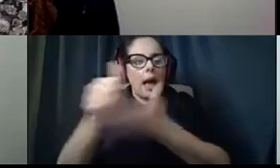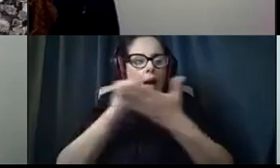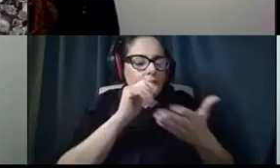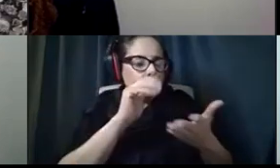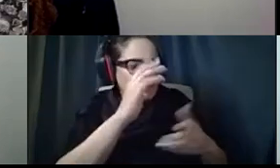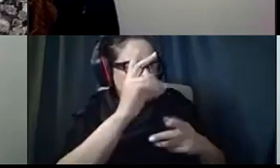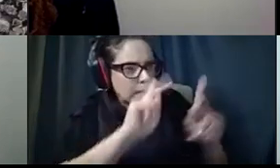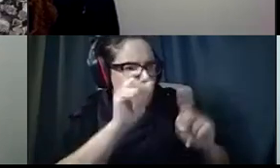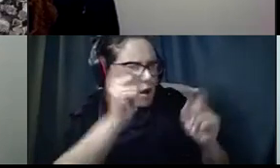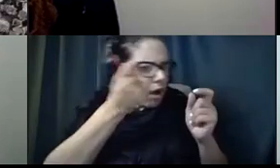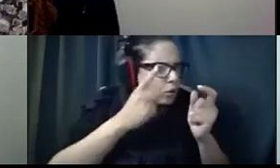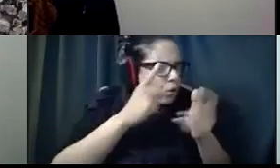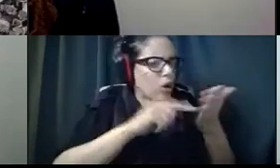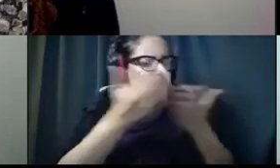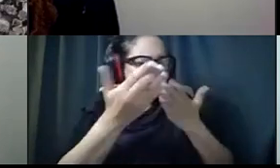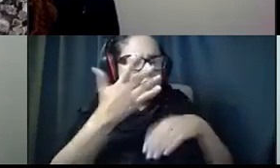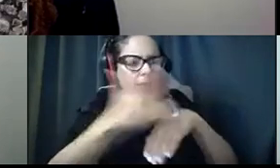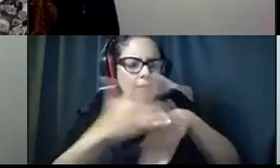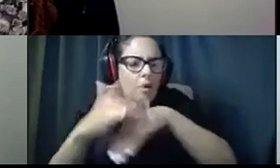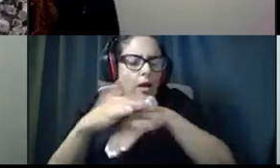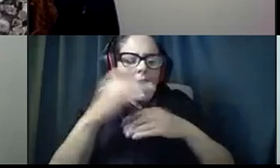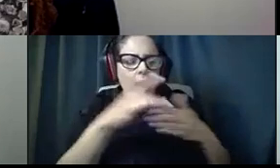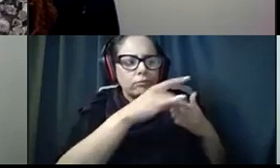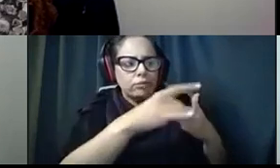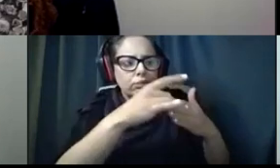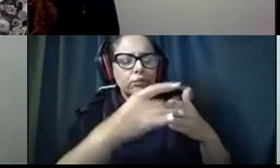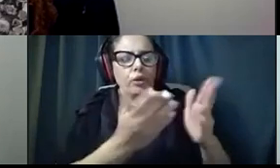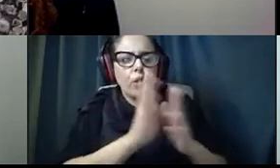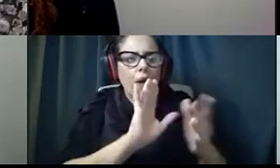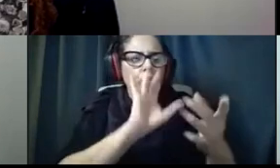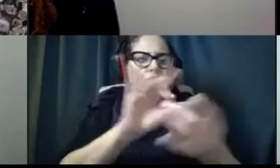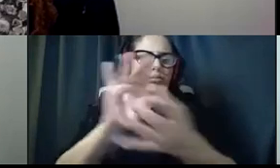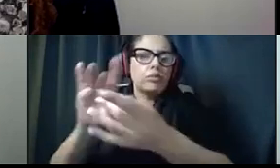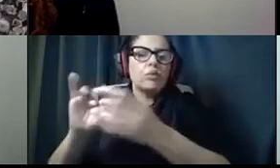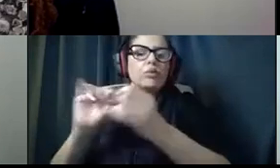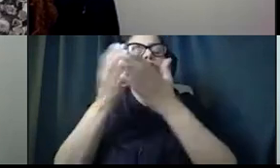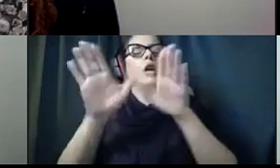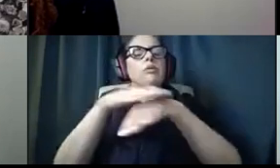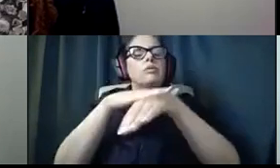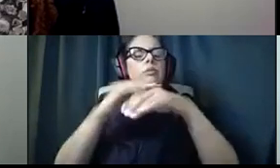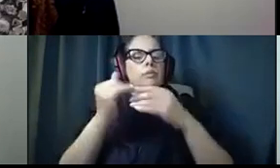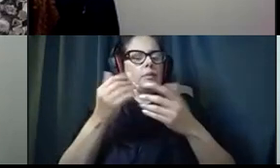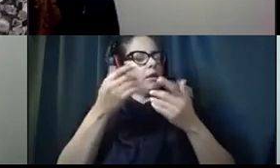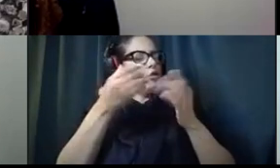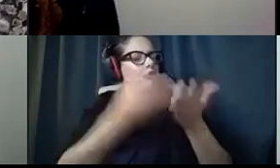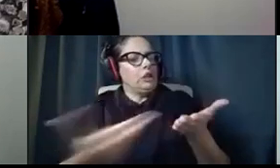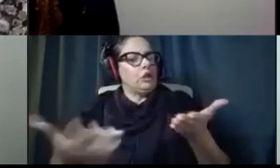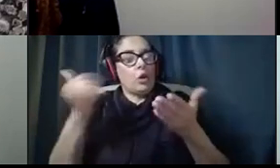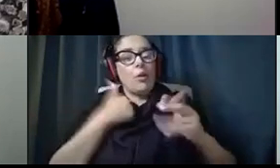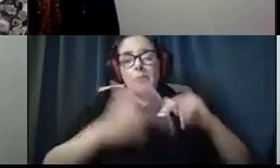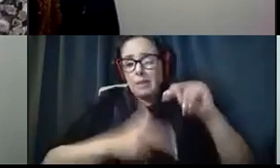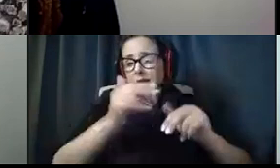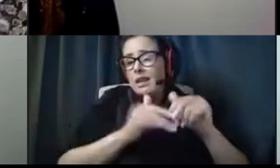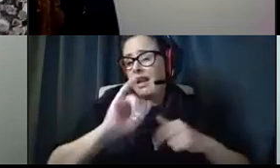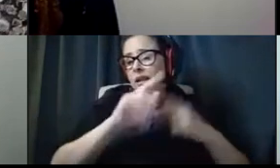to understand what services are available and walk them through linkage to generic resources as well. We're building those caseloads. We